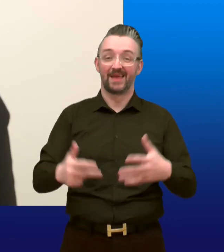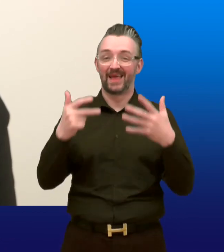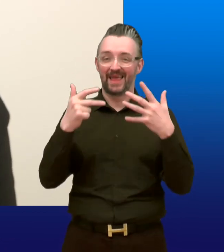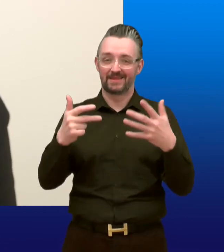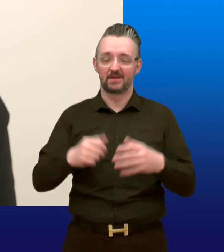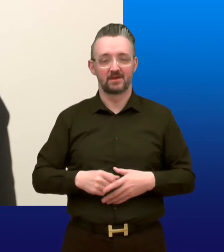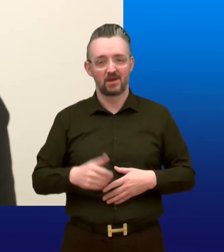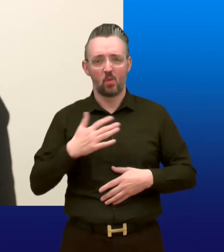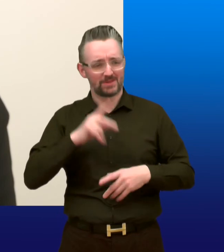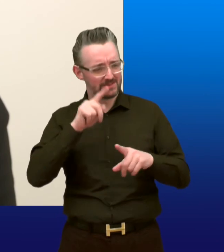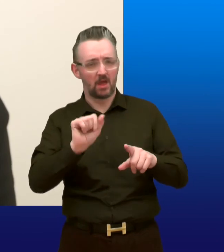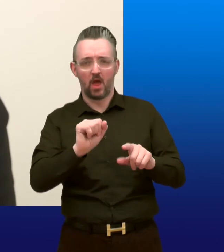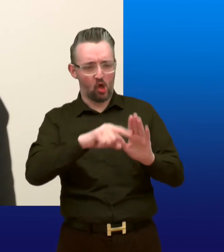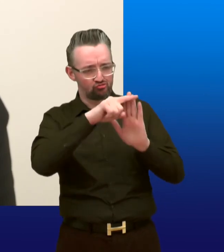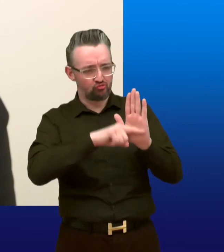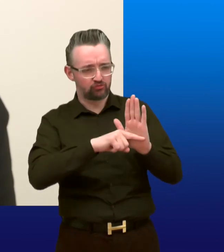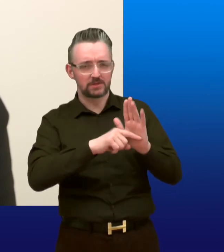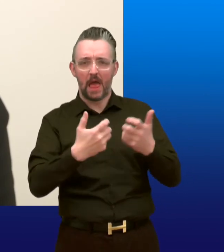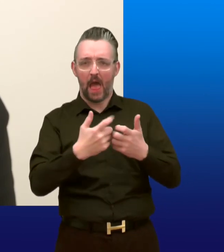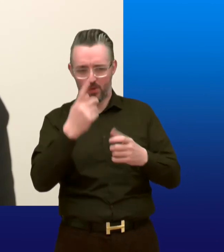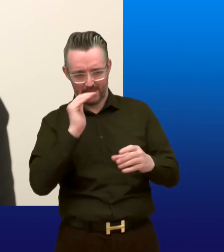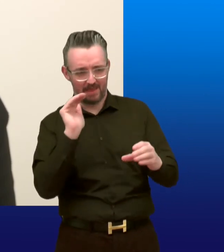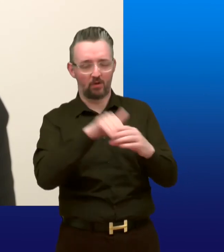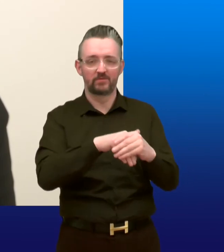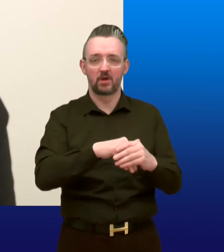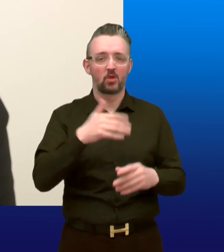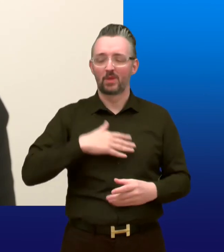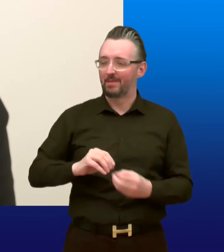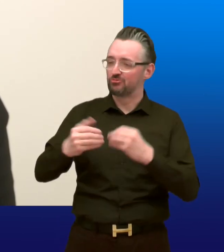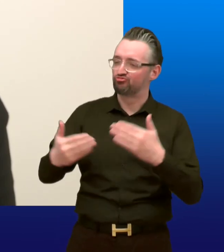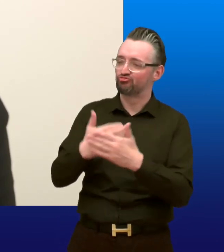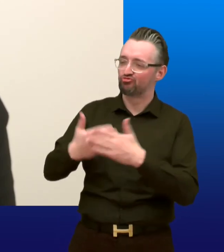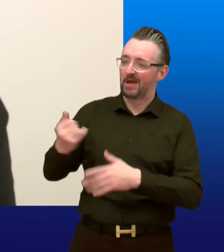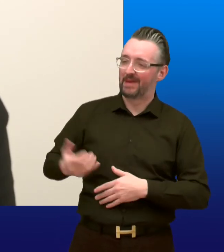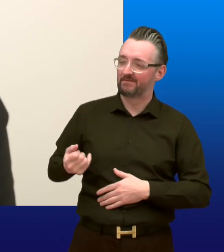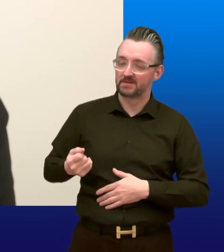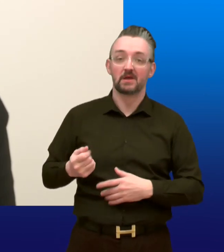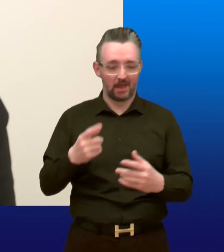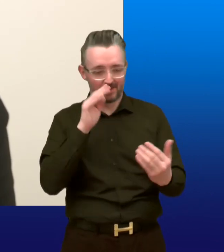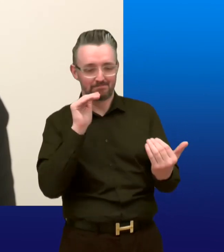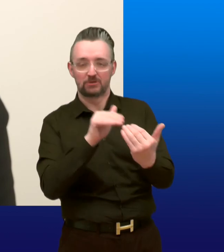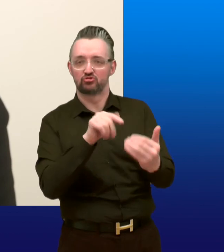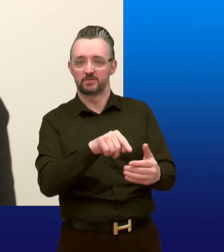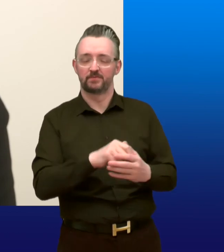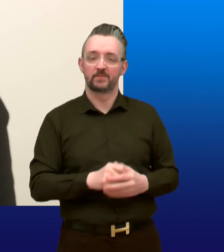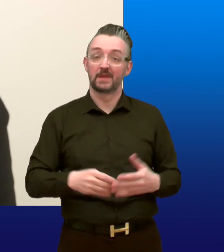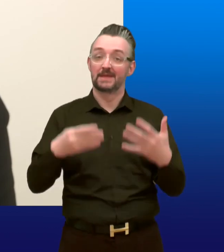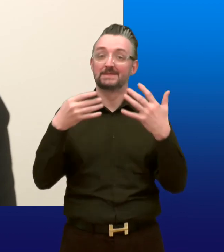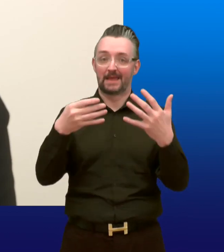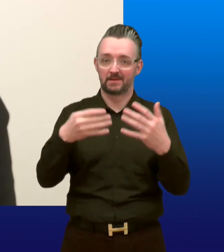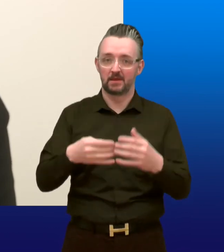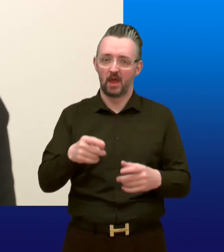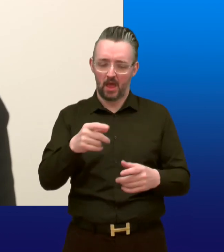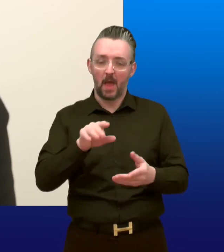look for ways to make eligibility rules fairer and consider creating new benefits to meet people's changing needs 9